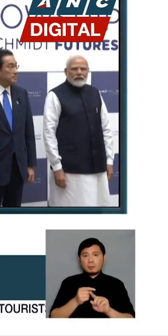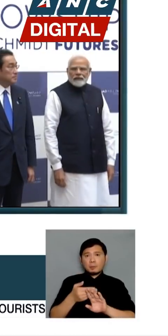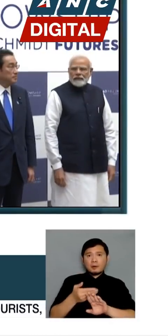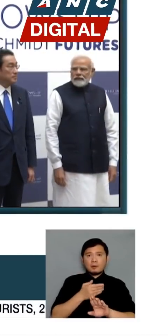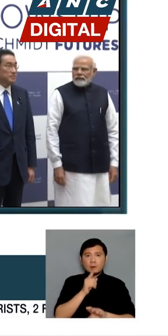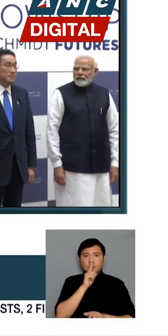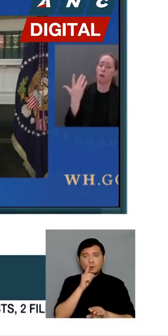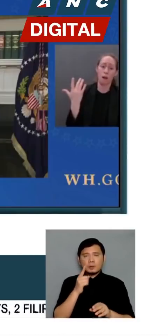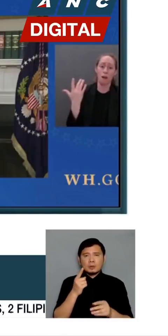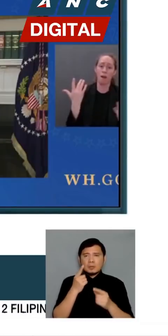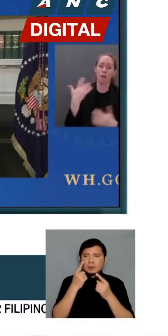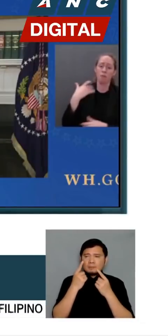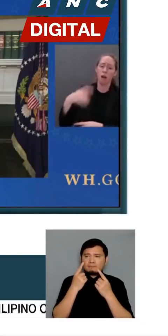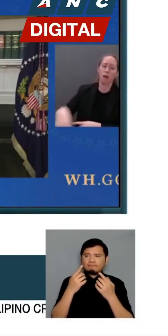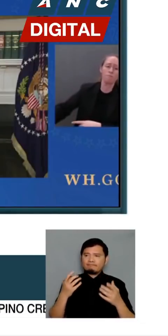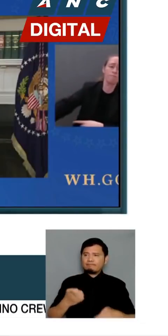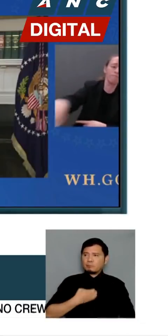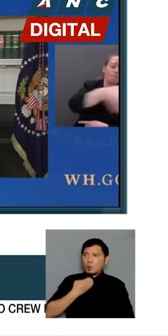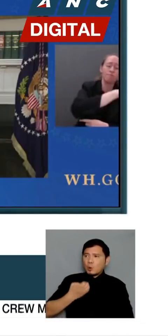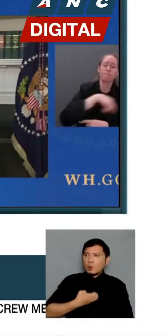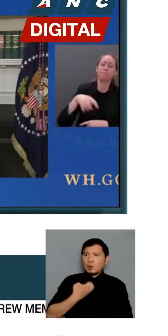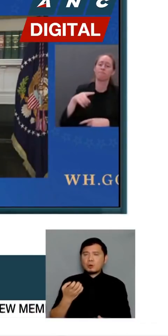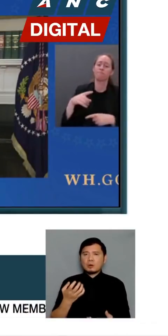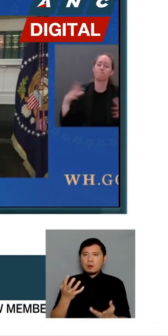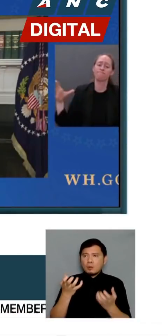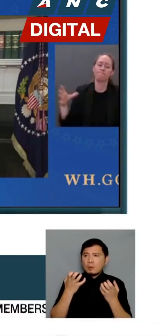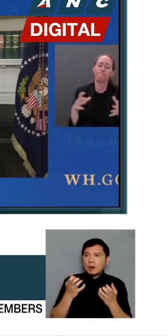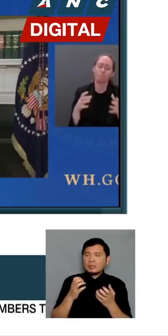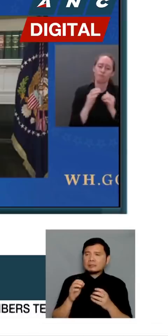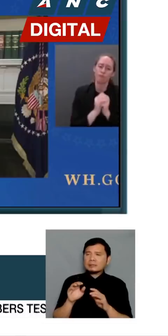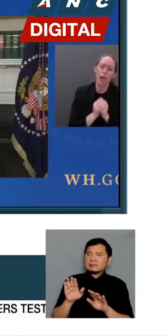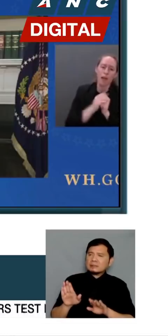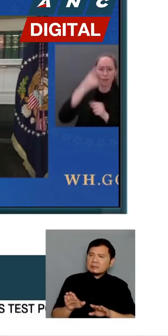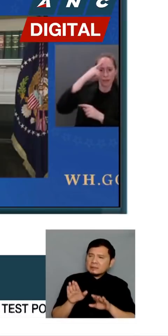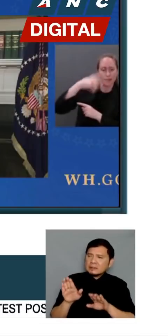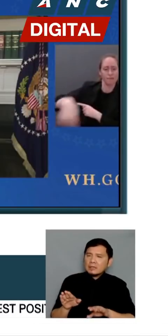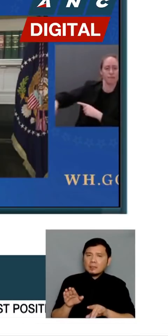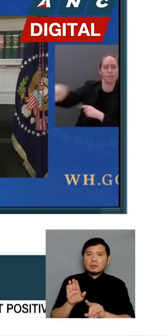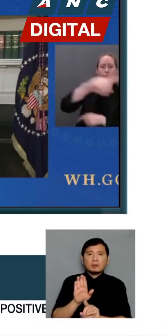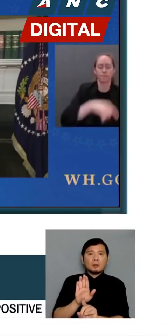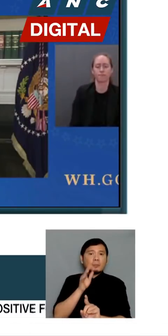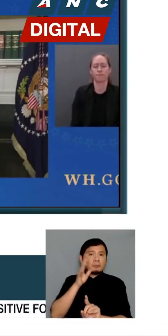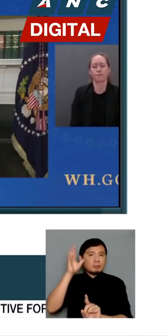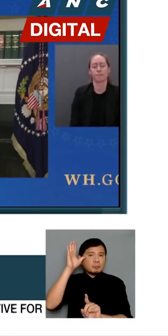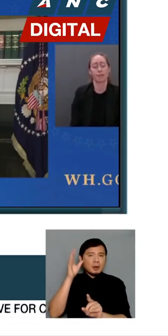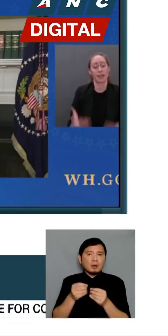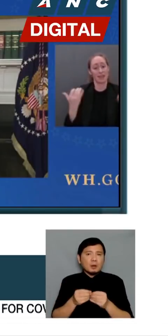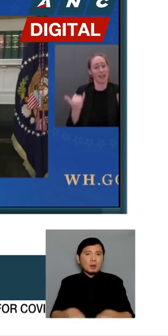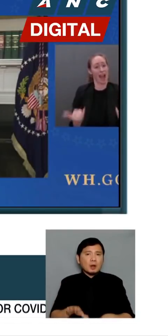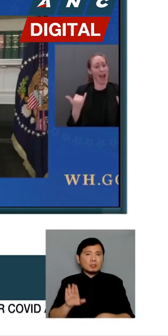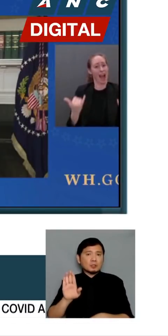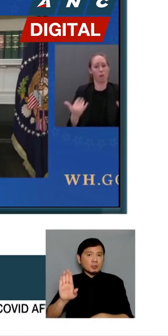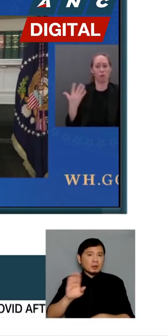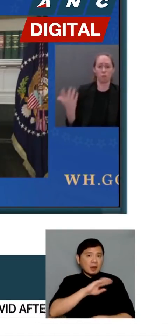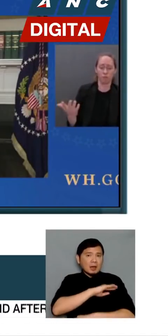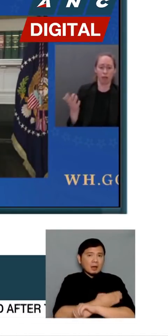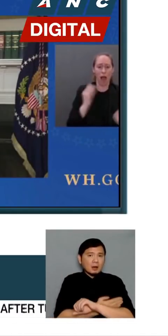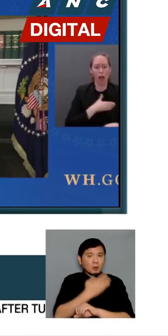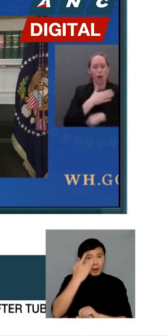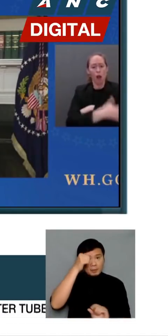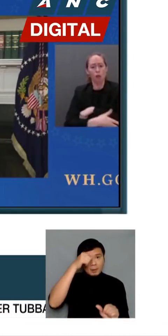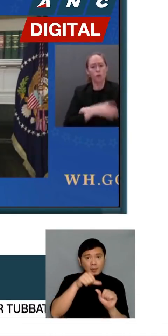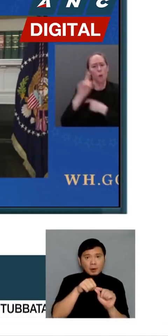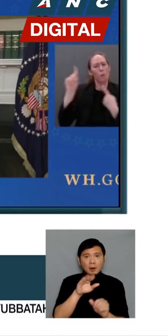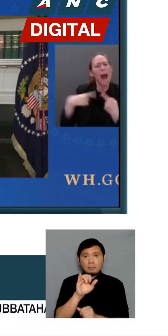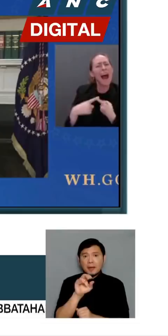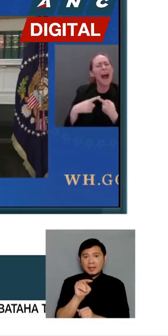expressing his compassion and sympathy for parents who have lost a child. Let's you know, let's remember, Biden himself